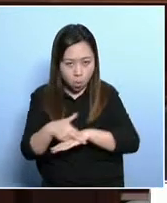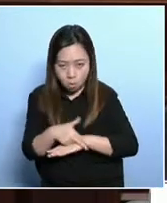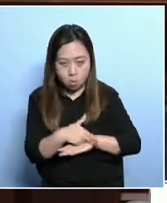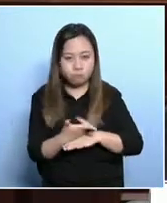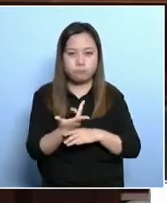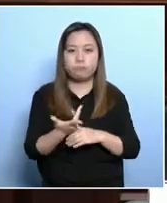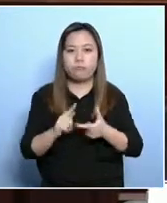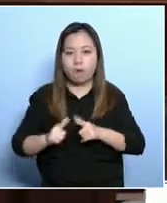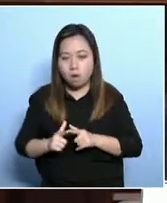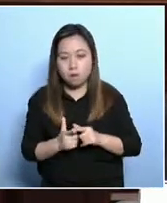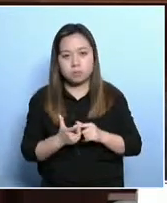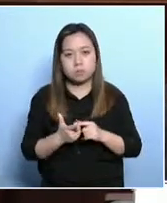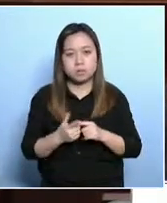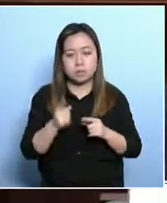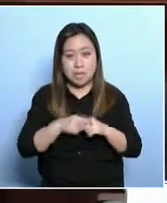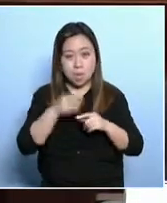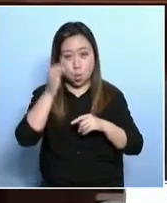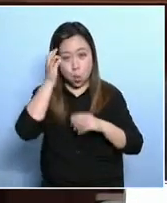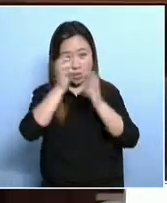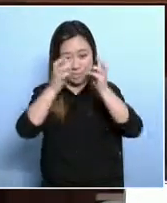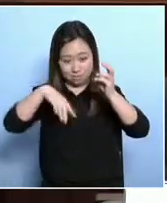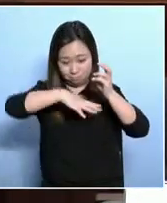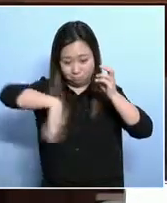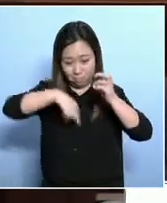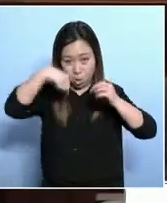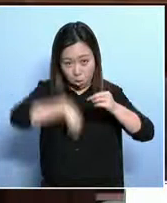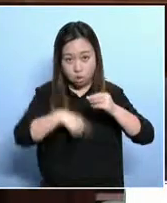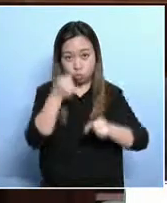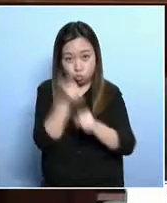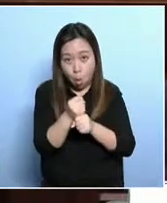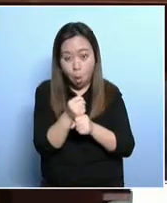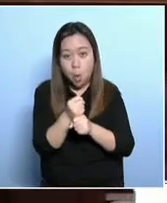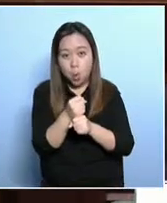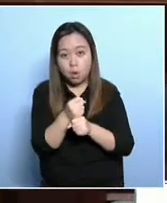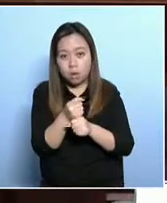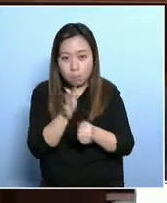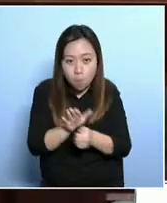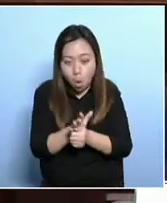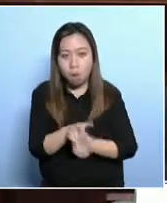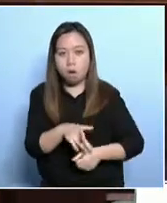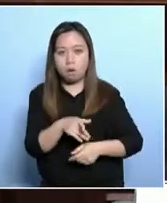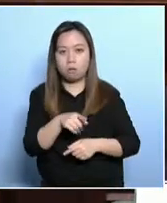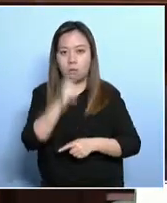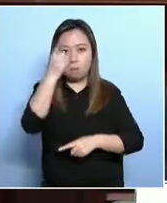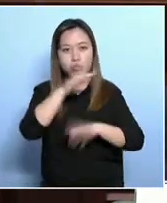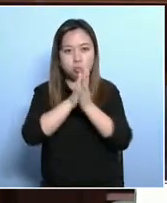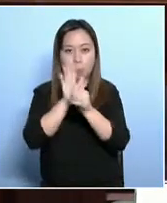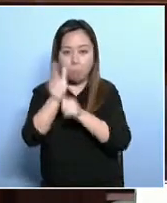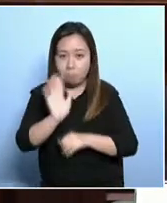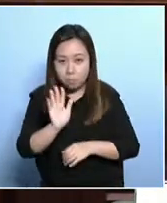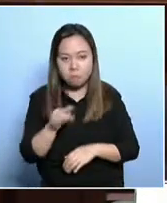policies and in our new policies, we don't just work under the poverty line.